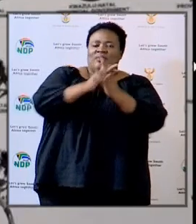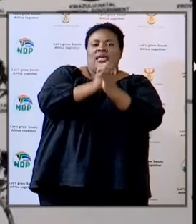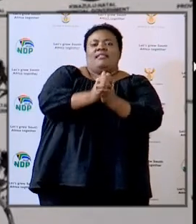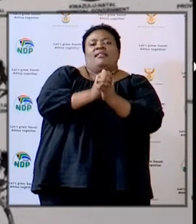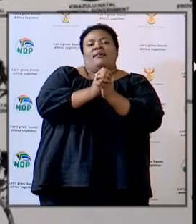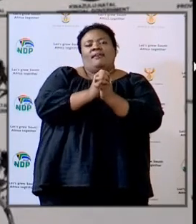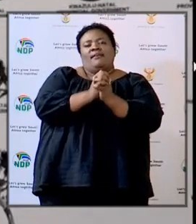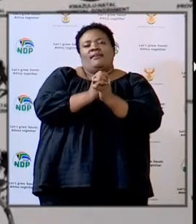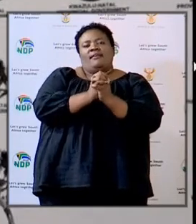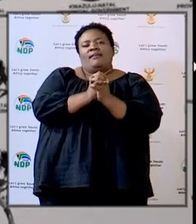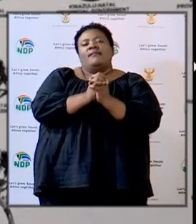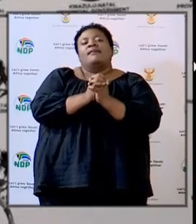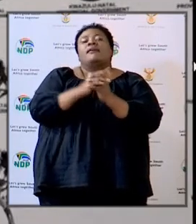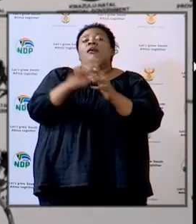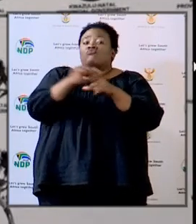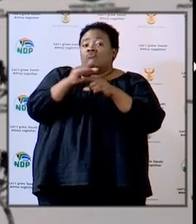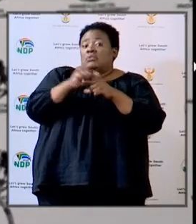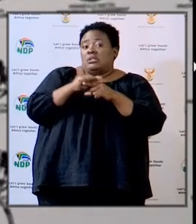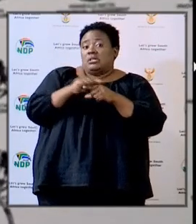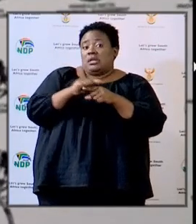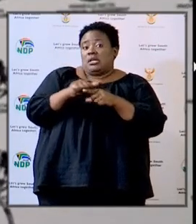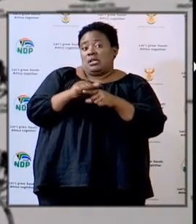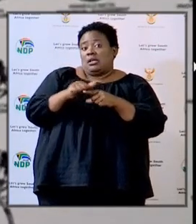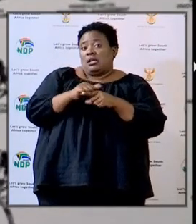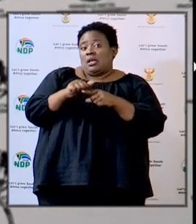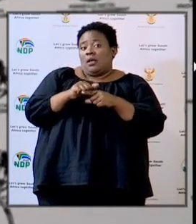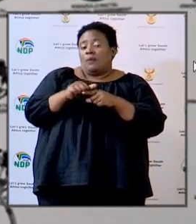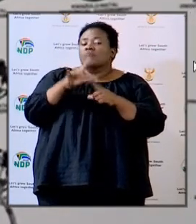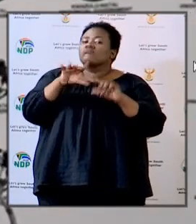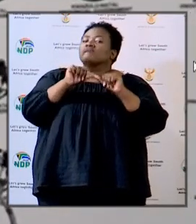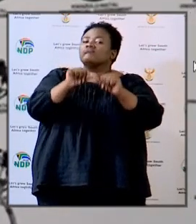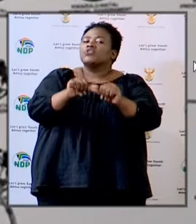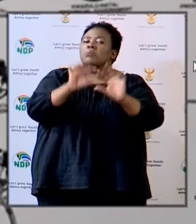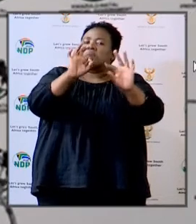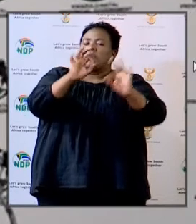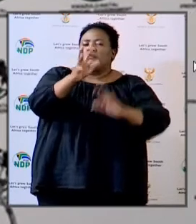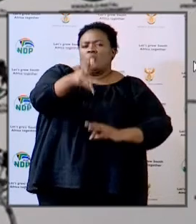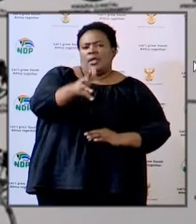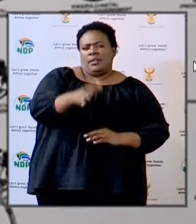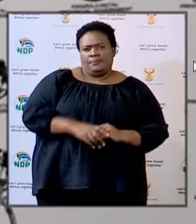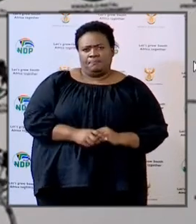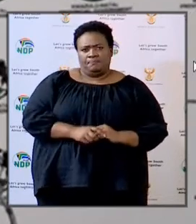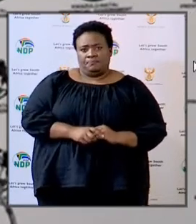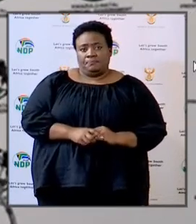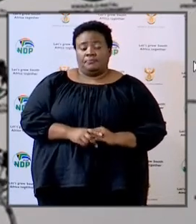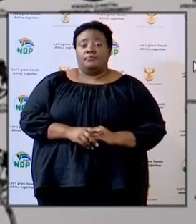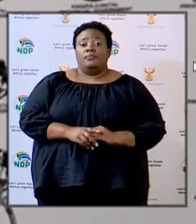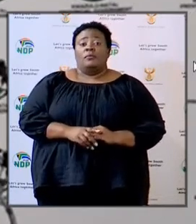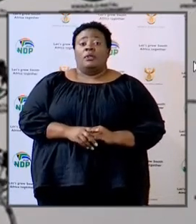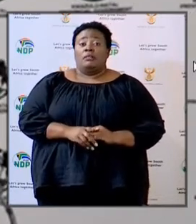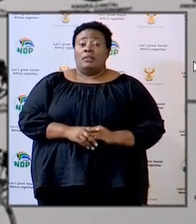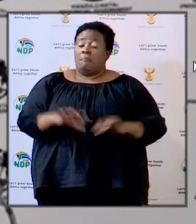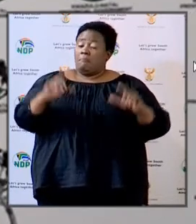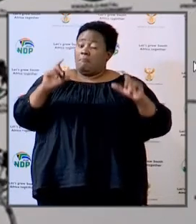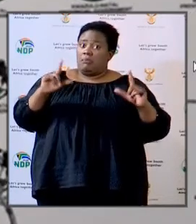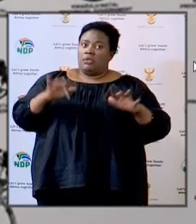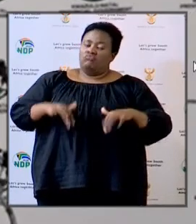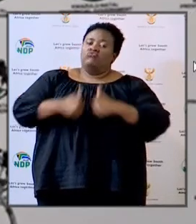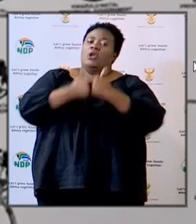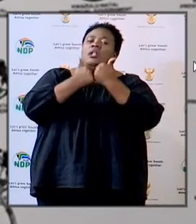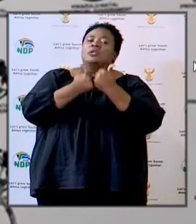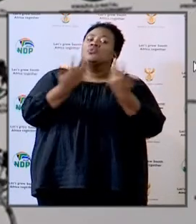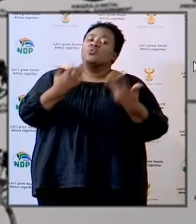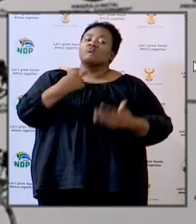together facing one direction training will then proceed in a smooth way. The greatest challenge